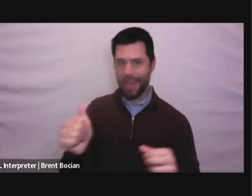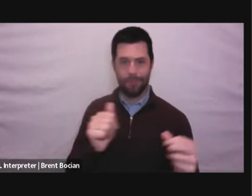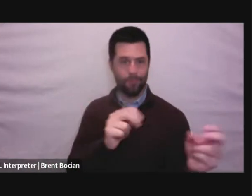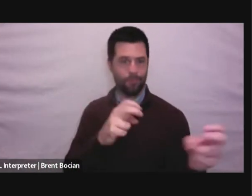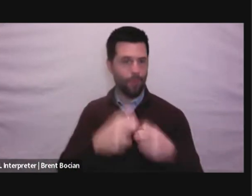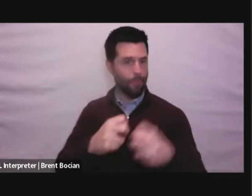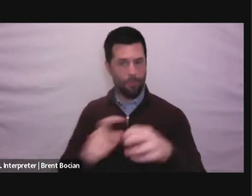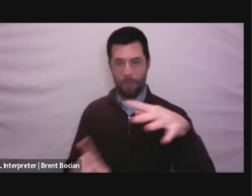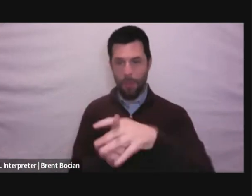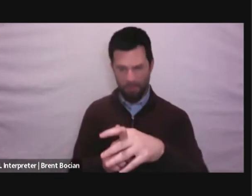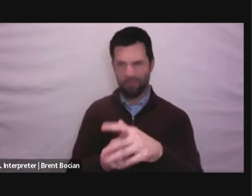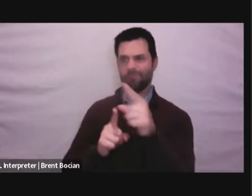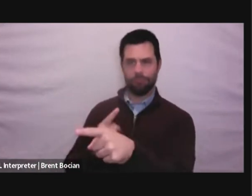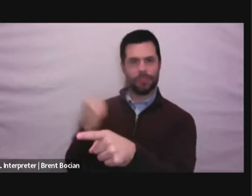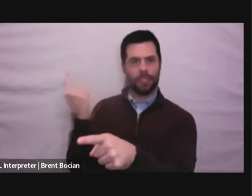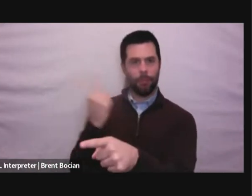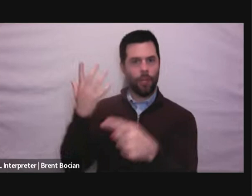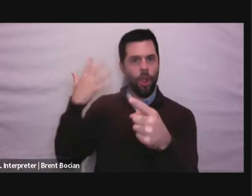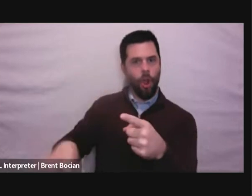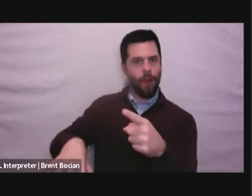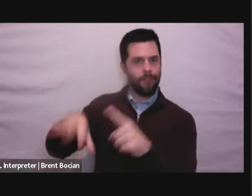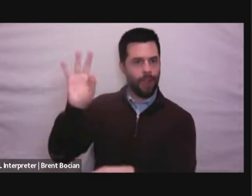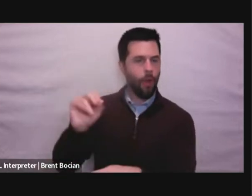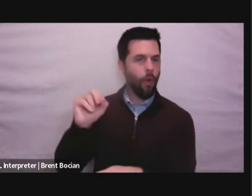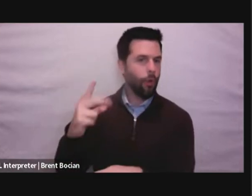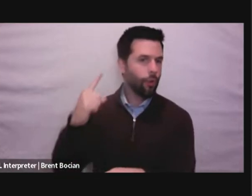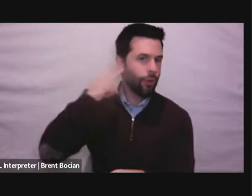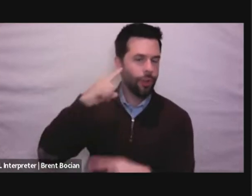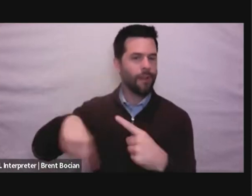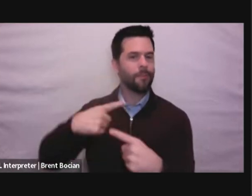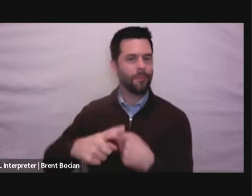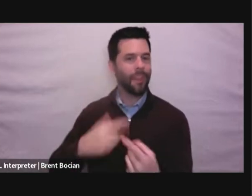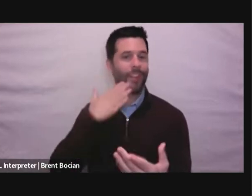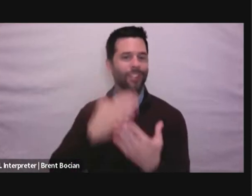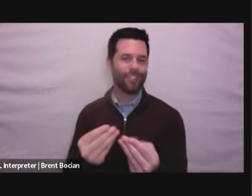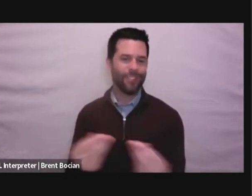found a good idea or a good solution. So we want to be sharing them today.